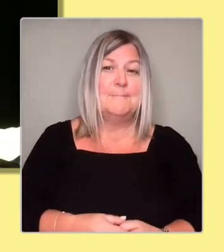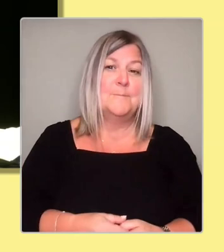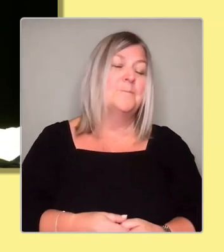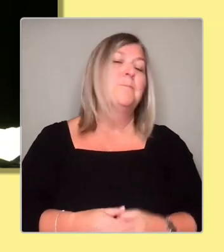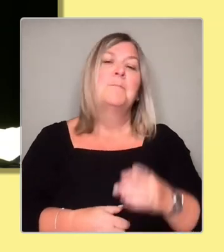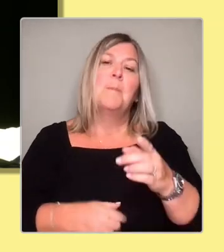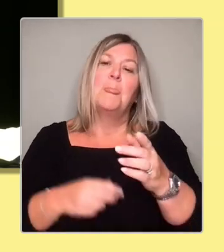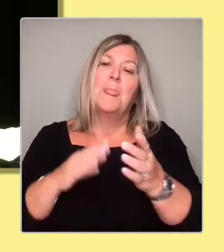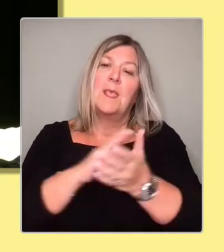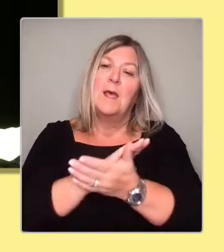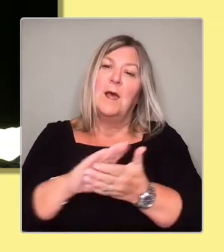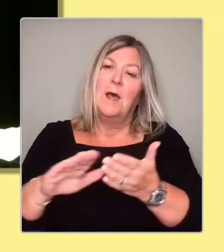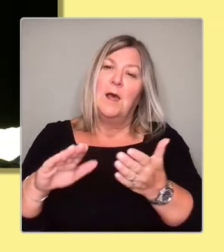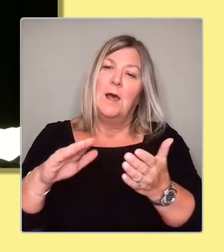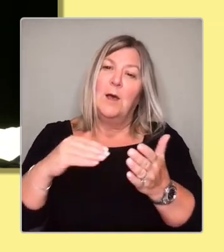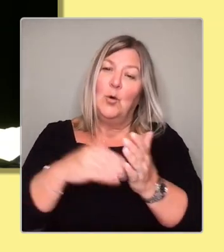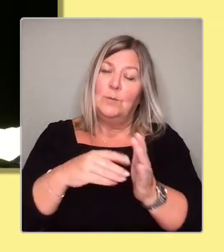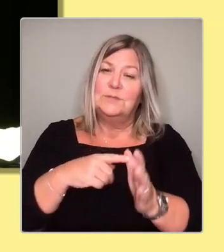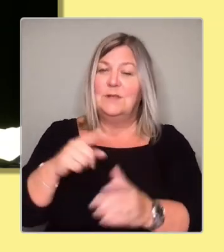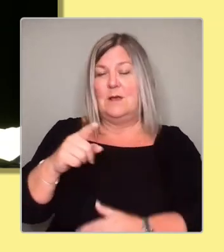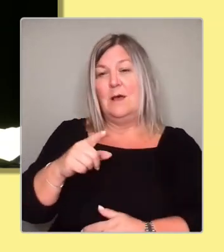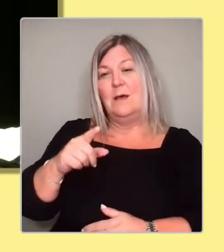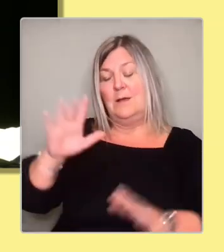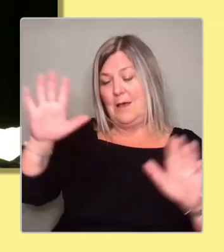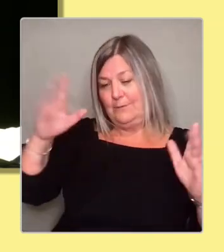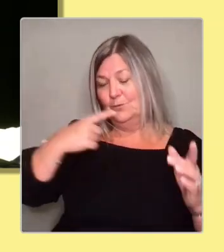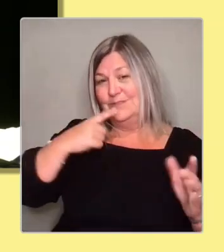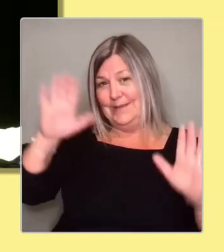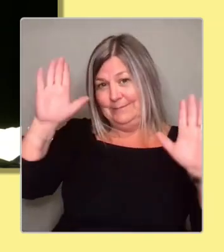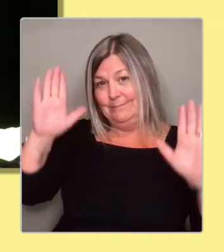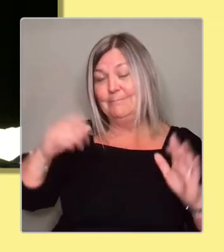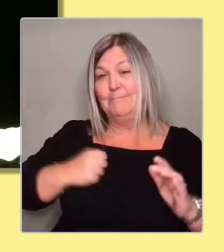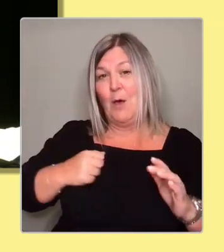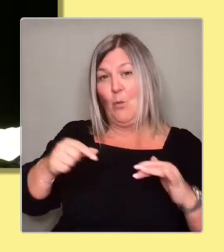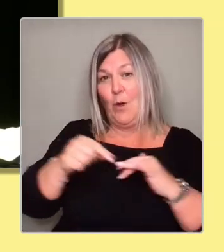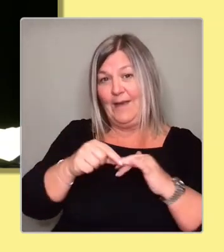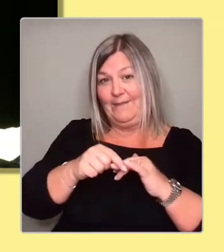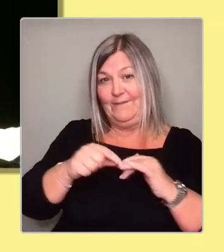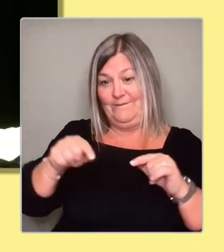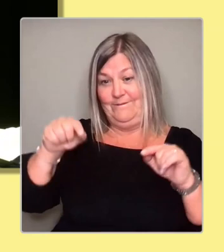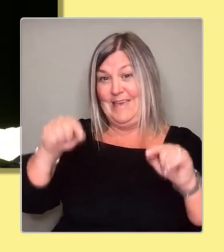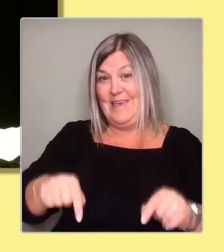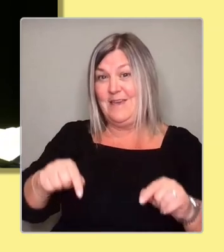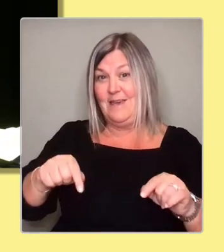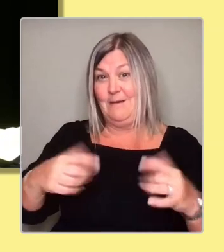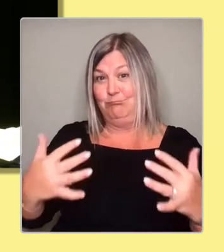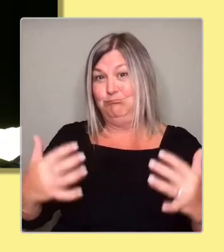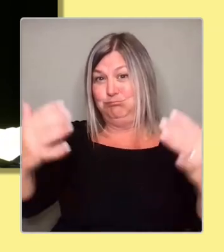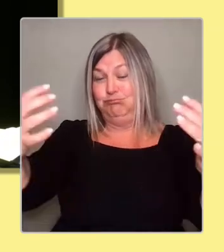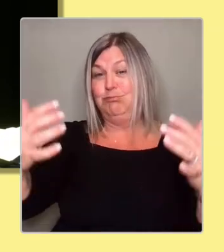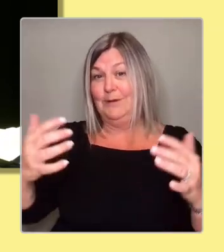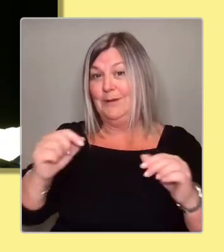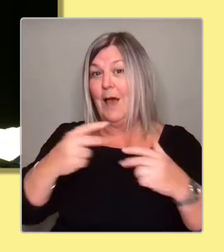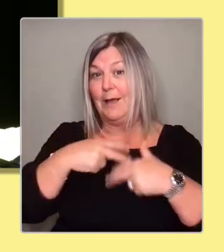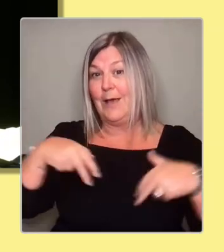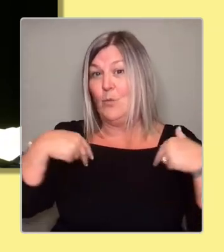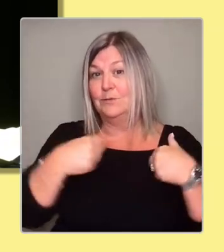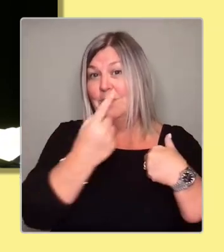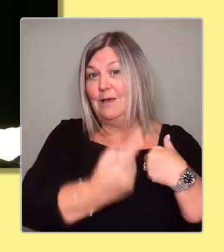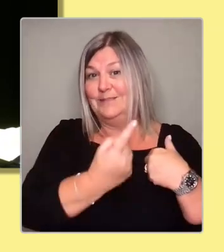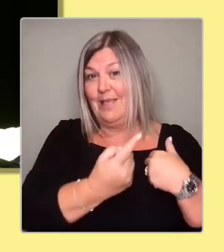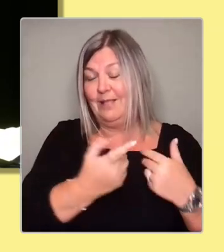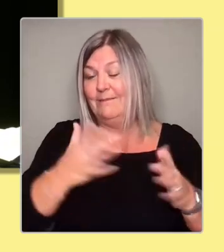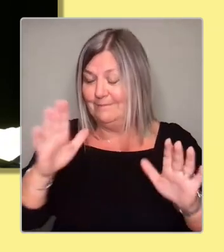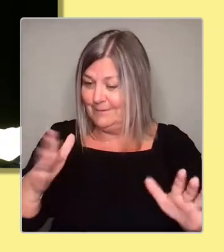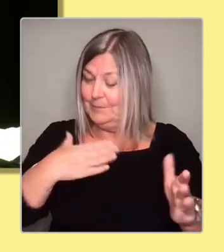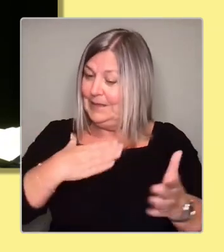wife, who is in the crowd, is a councillor, so I must be very careful what I say here. No, no, I'm very, very supportive of what's been said. The problem of